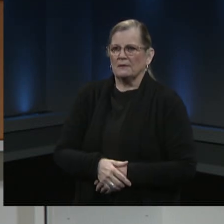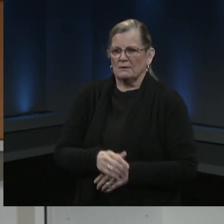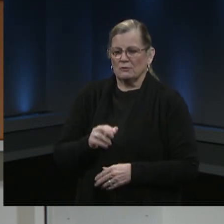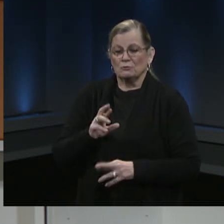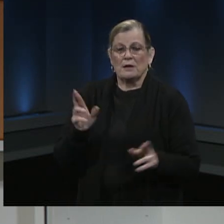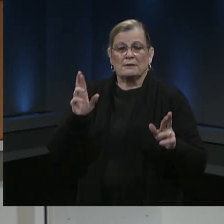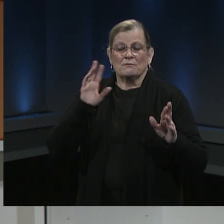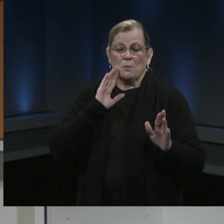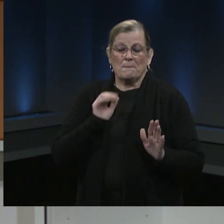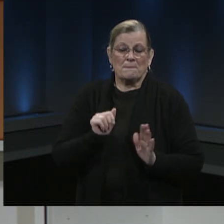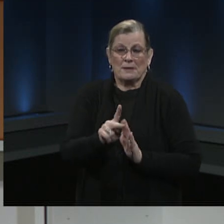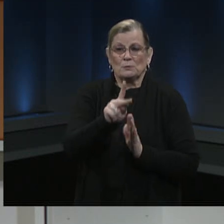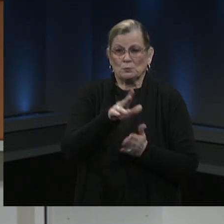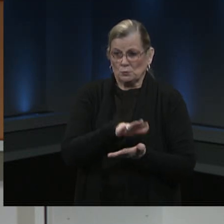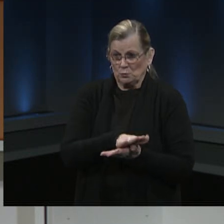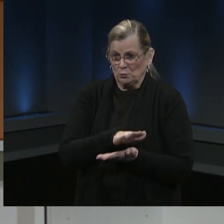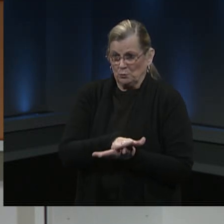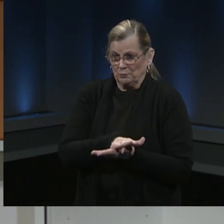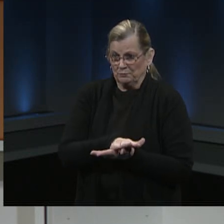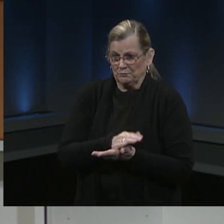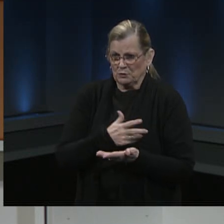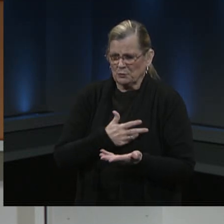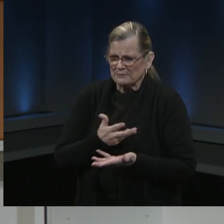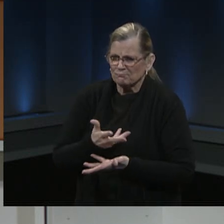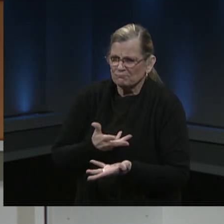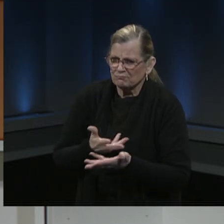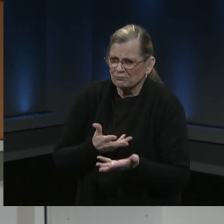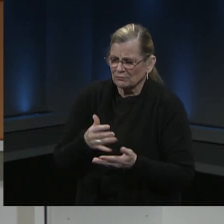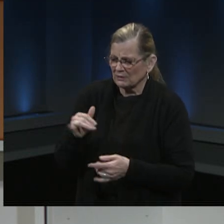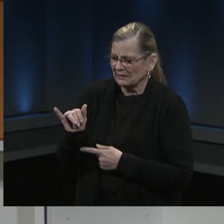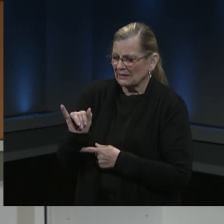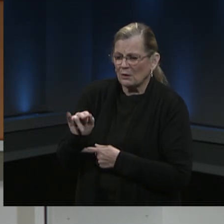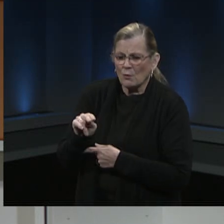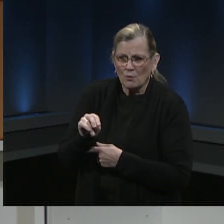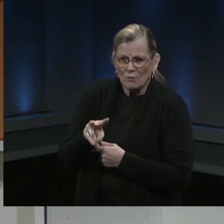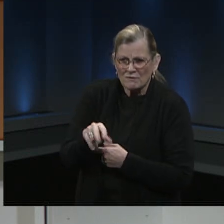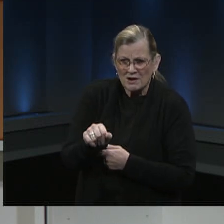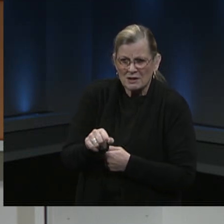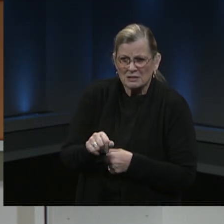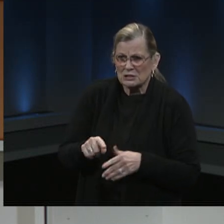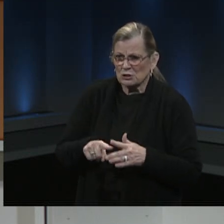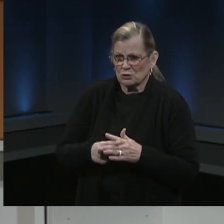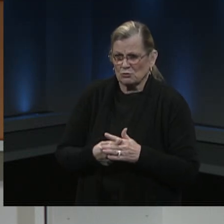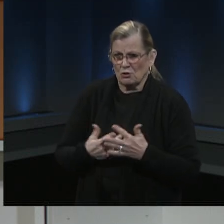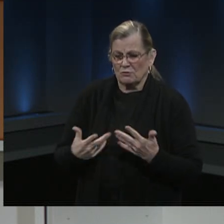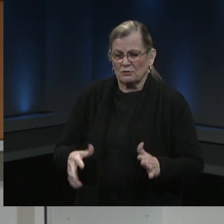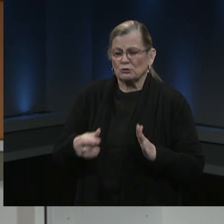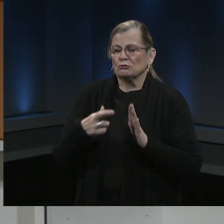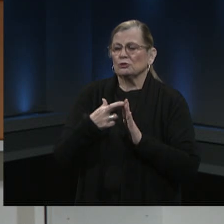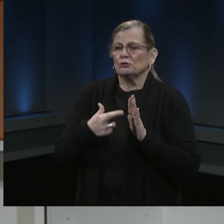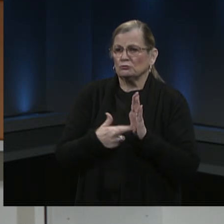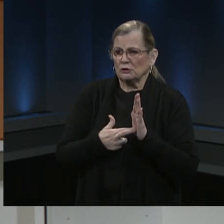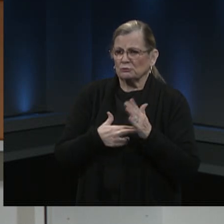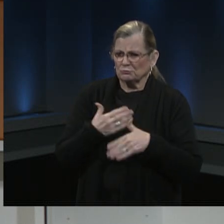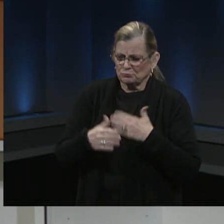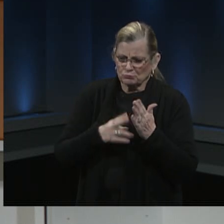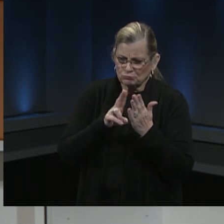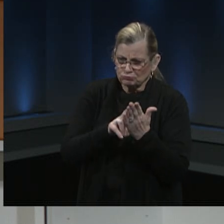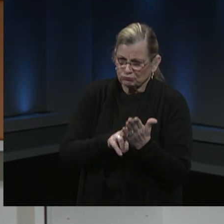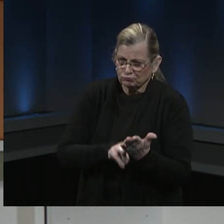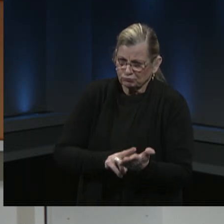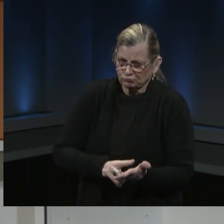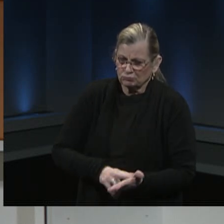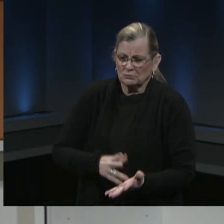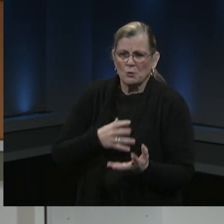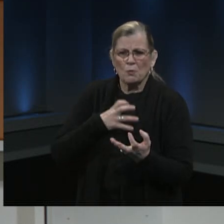We're working very closely with ANOVA and we have begun the registration process. I do want to share with you and acknowledge that some of